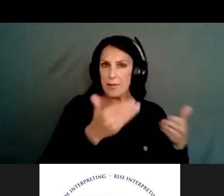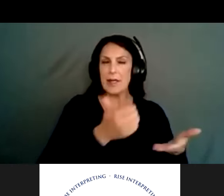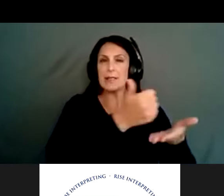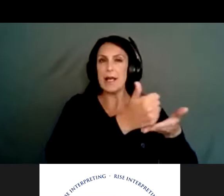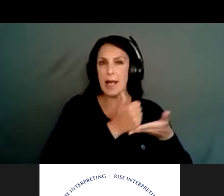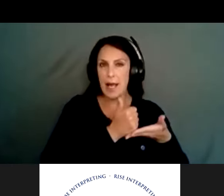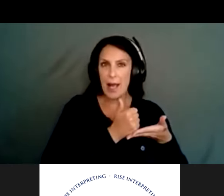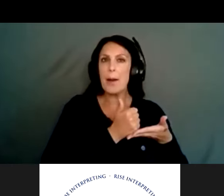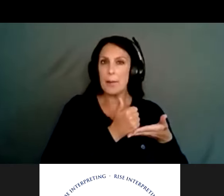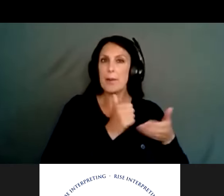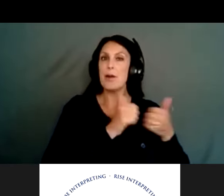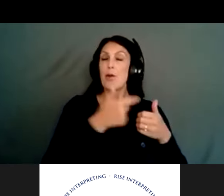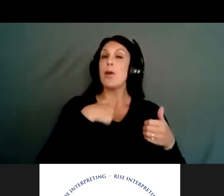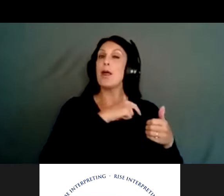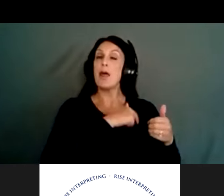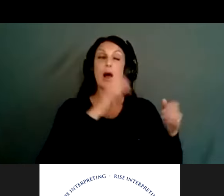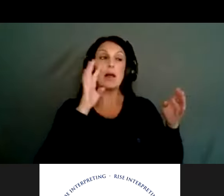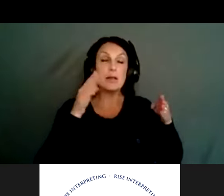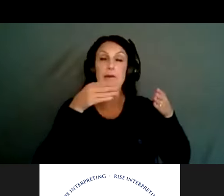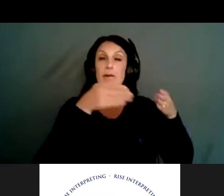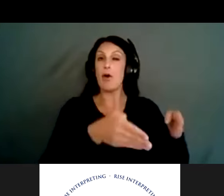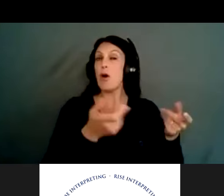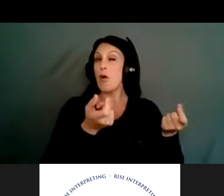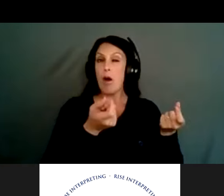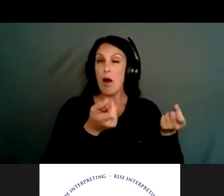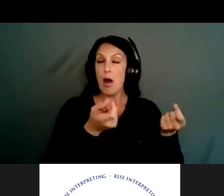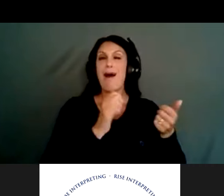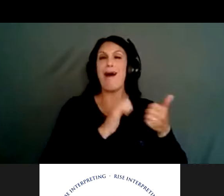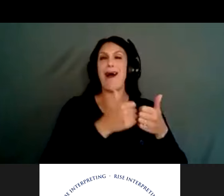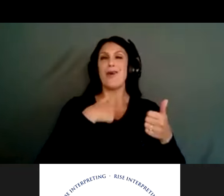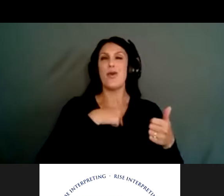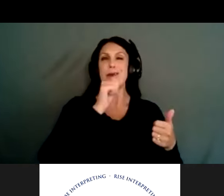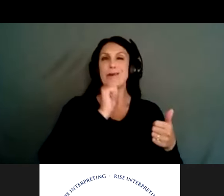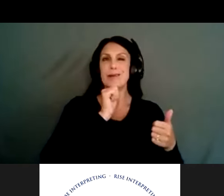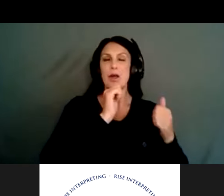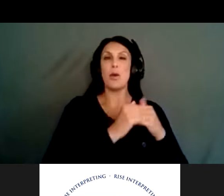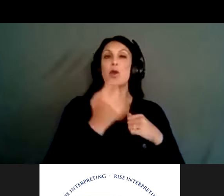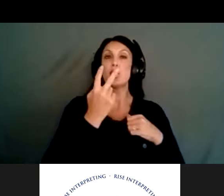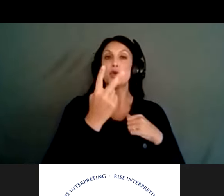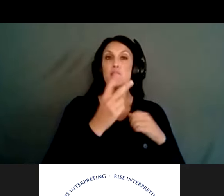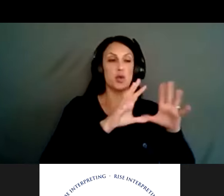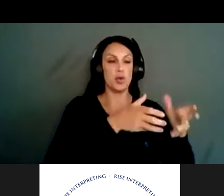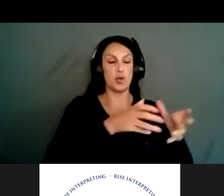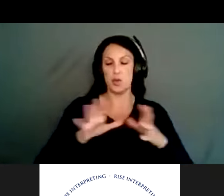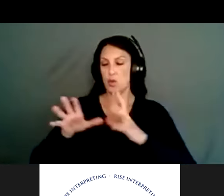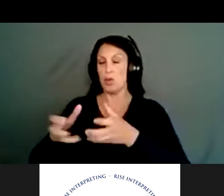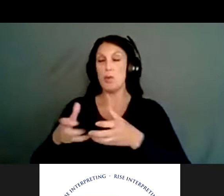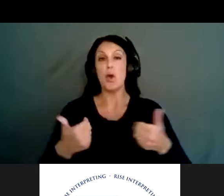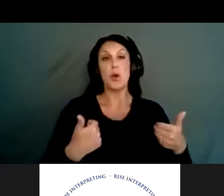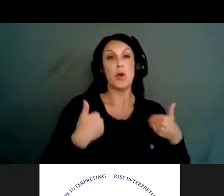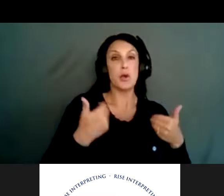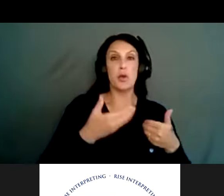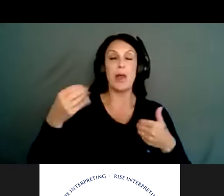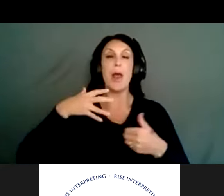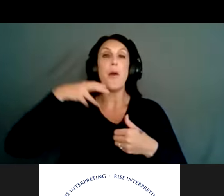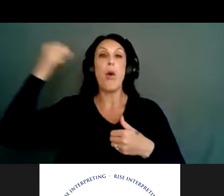Sheree not being here, but mainly what we're focusing on is how do we deal with two groups? Um, we're looking at youth and older